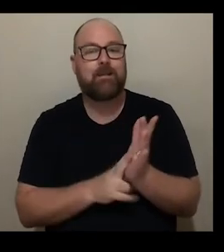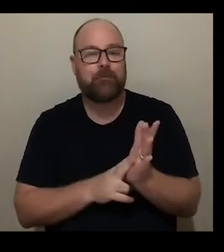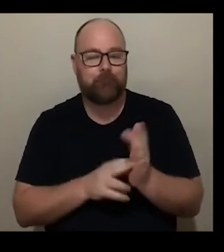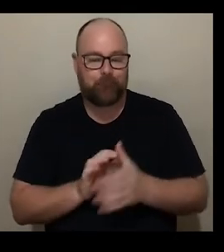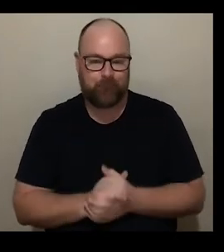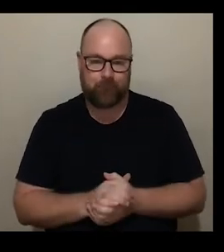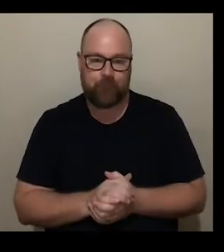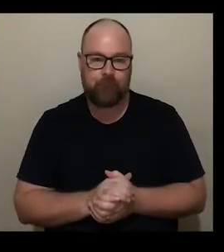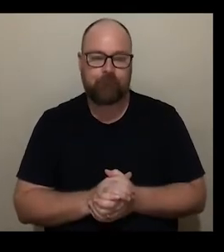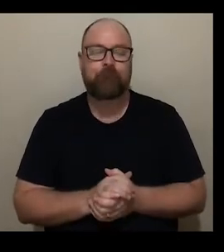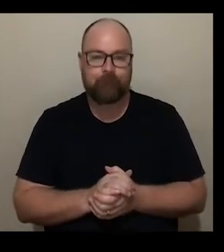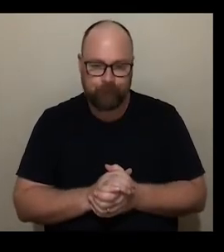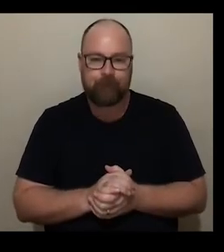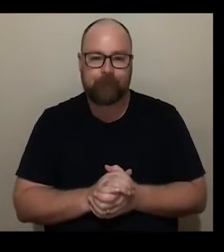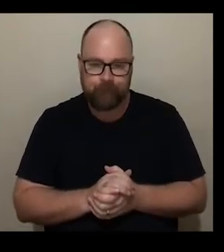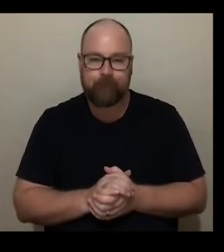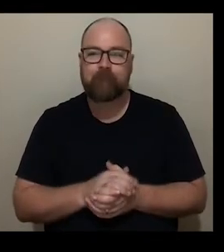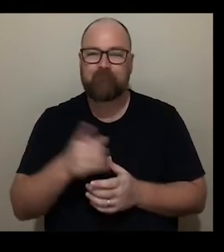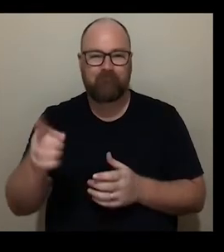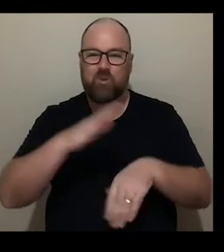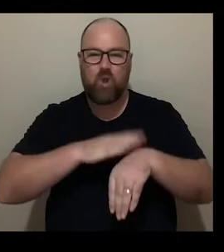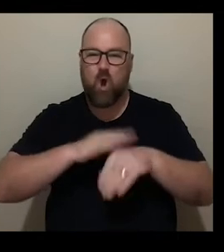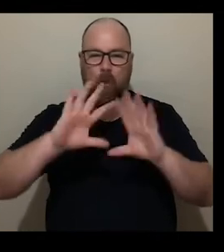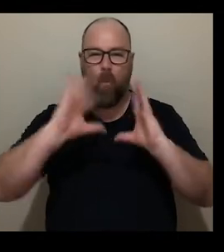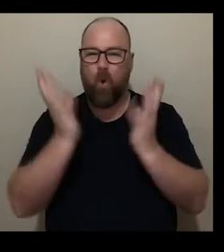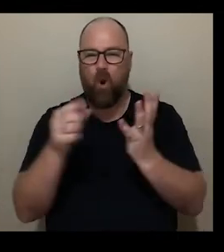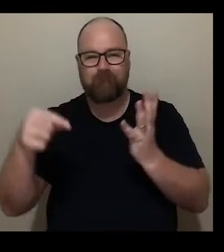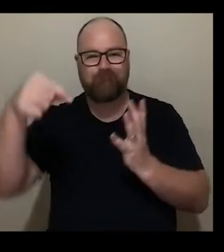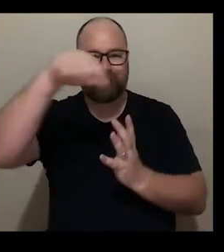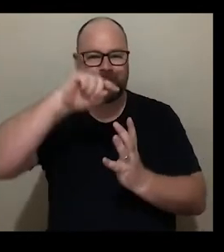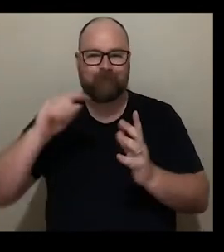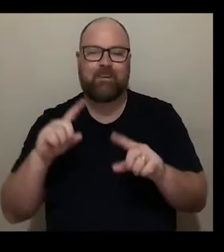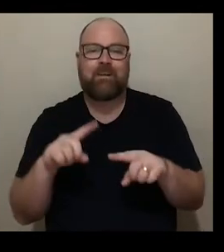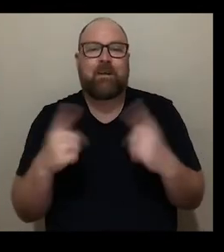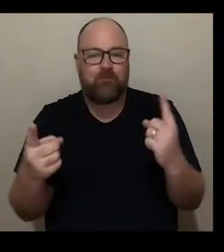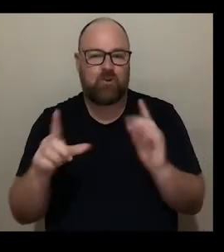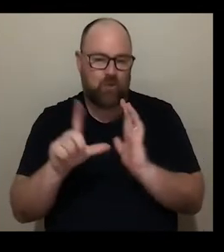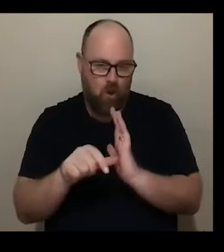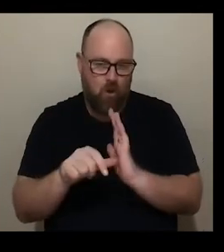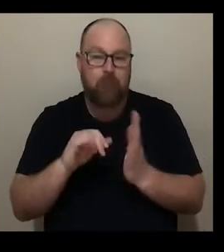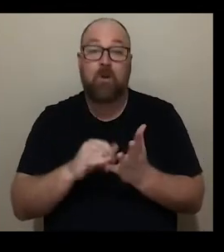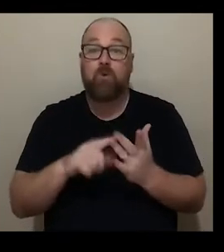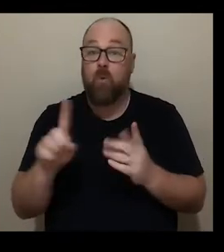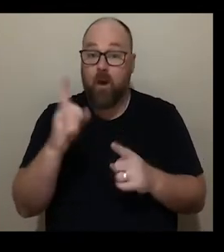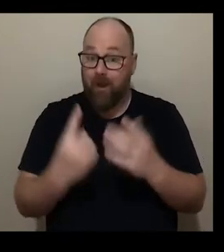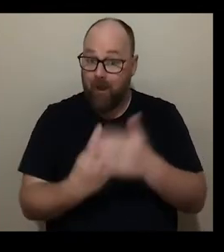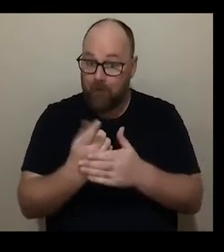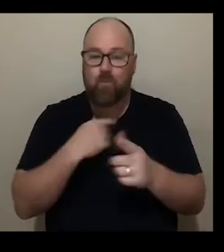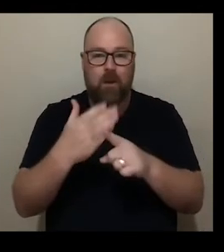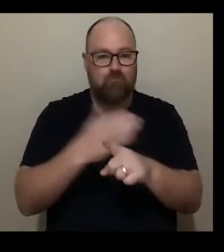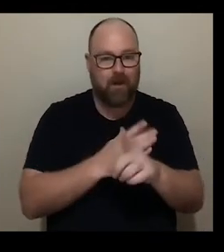Due to challenges associated with global time differences, the following interviews were pre-recorded this week.